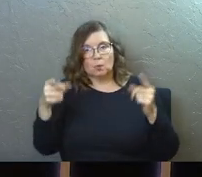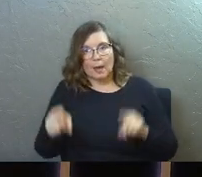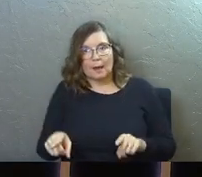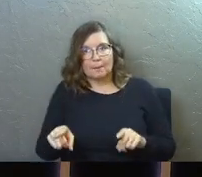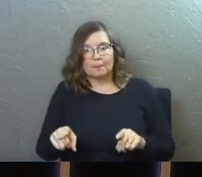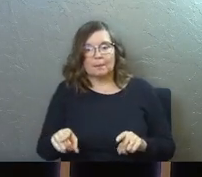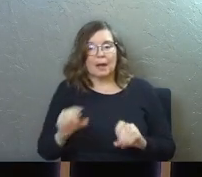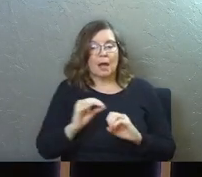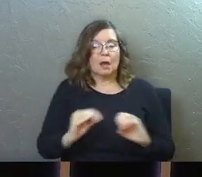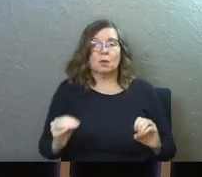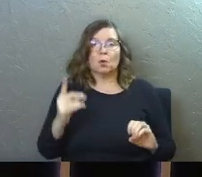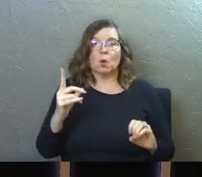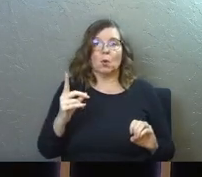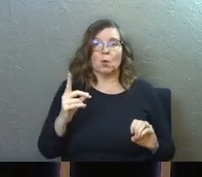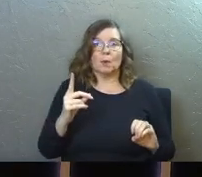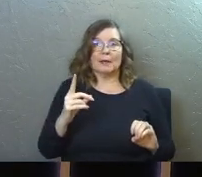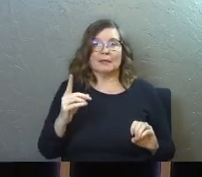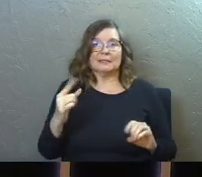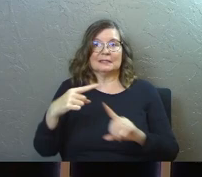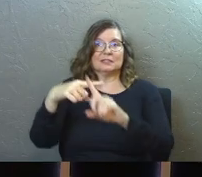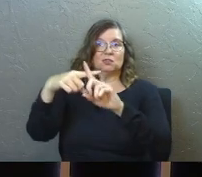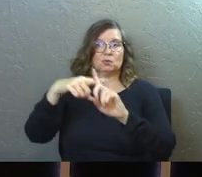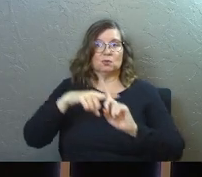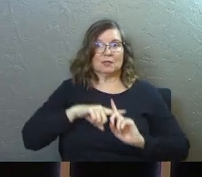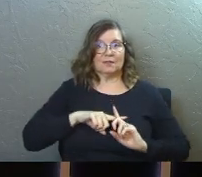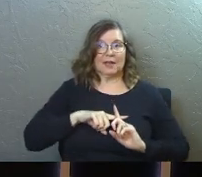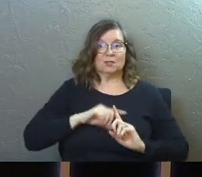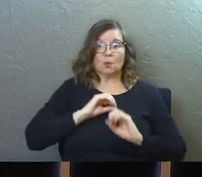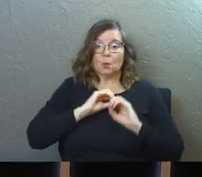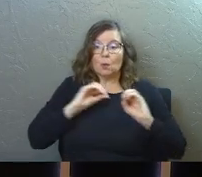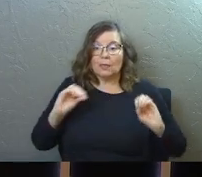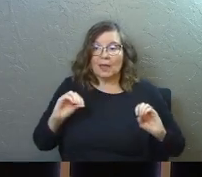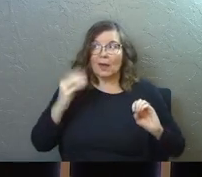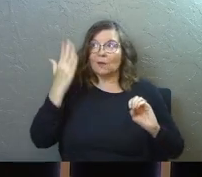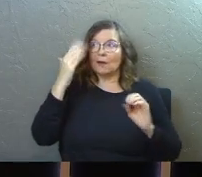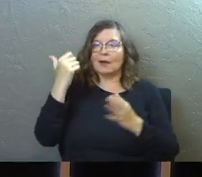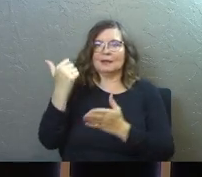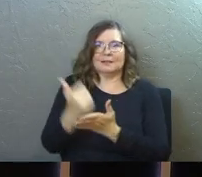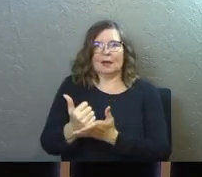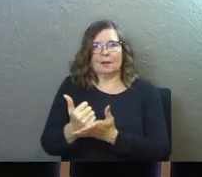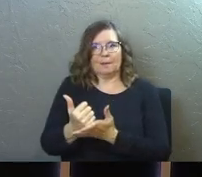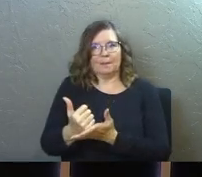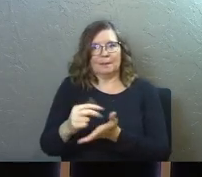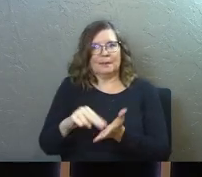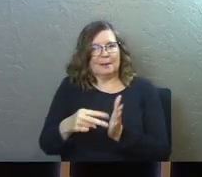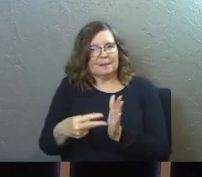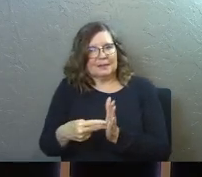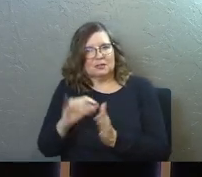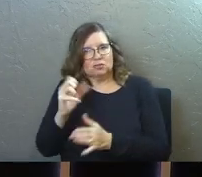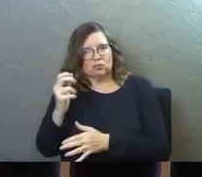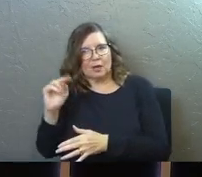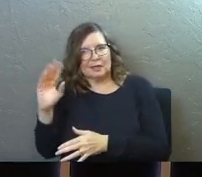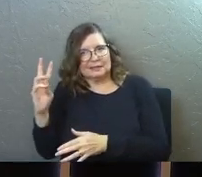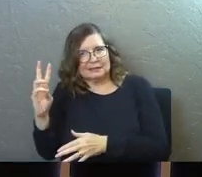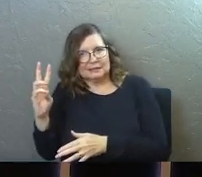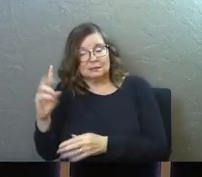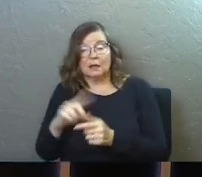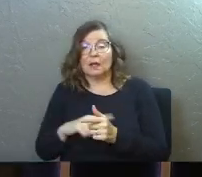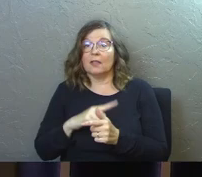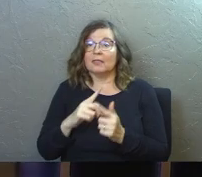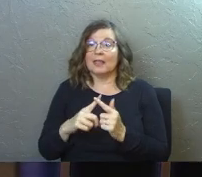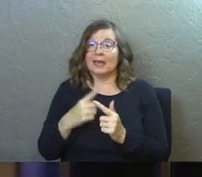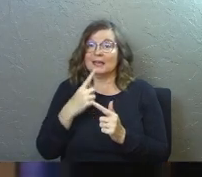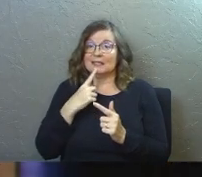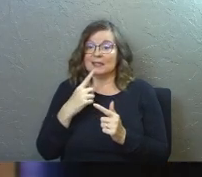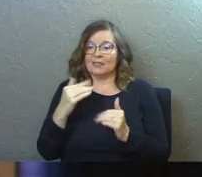happen and nobody gets to salvation without supernatural help. That's what he just said there in John six. And then he